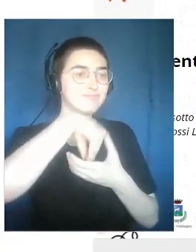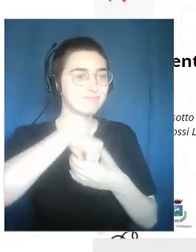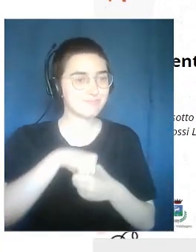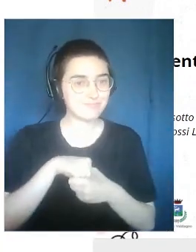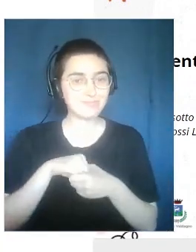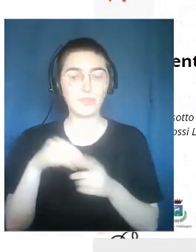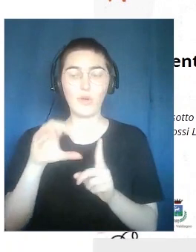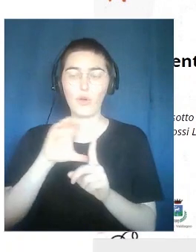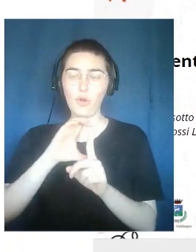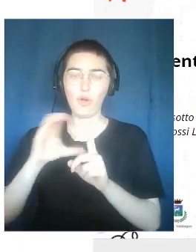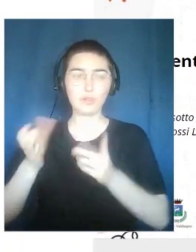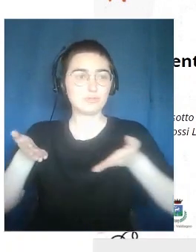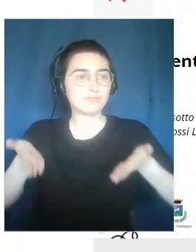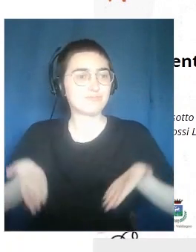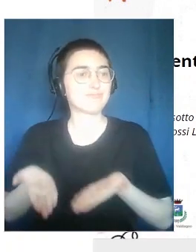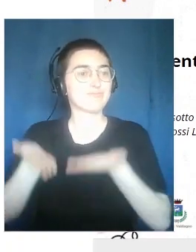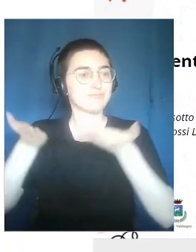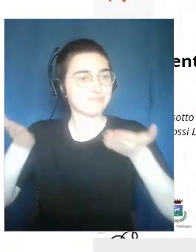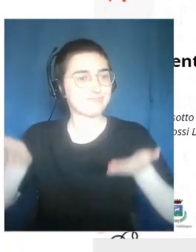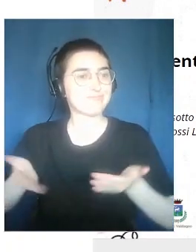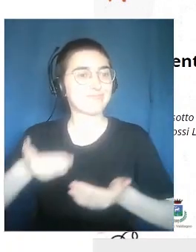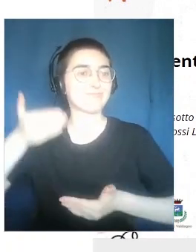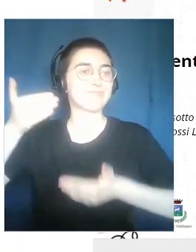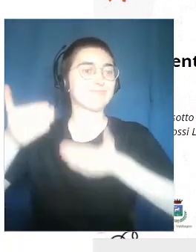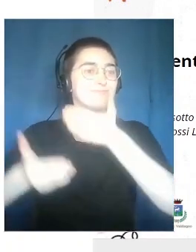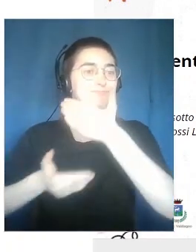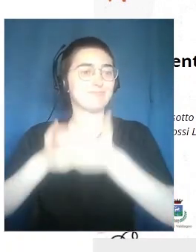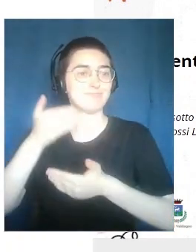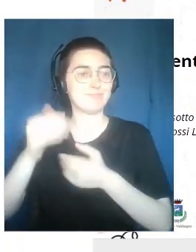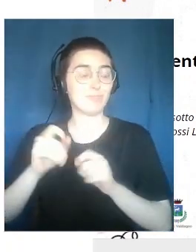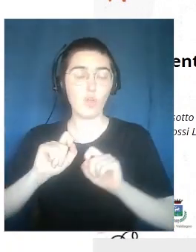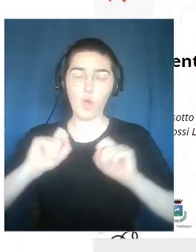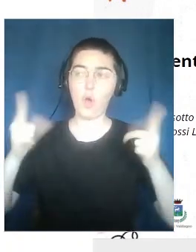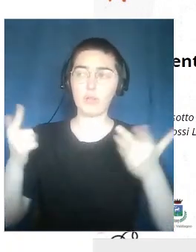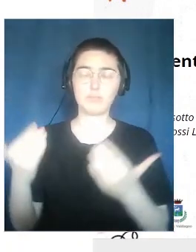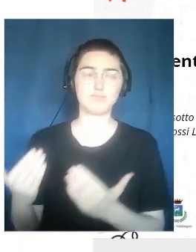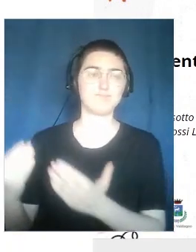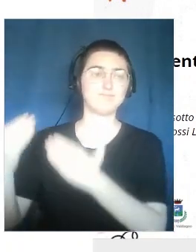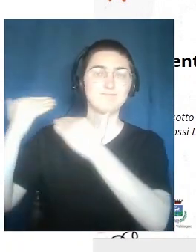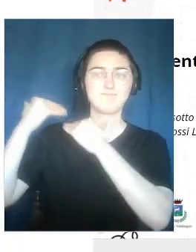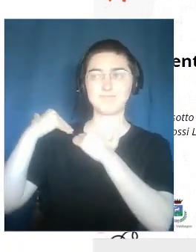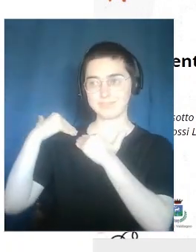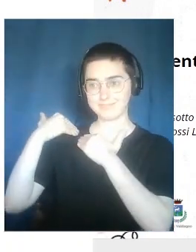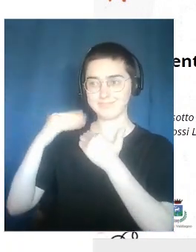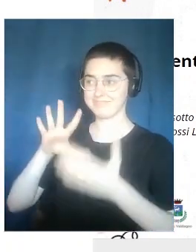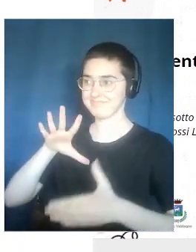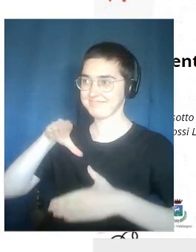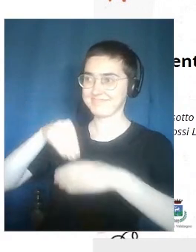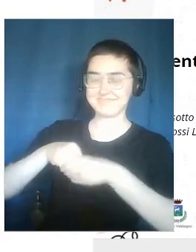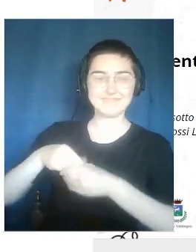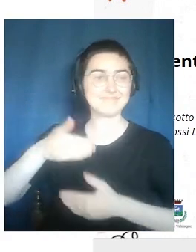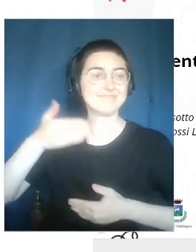also involving citizens, promoting cultures as a shared responsibility that we have.